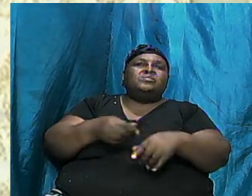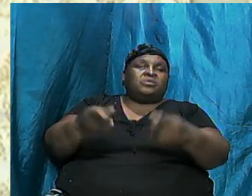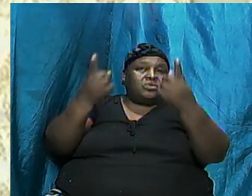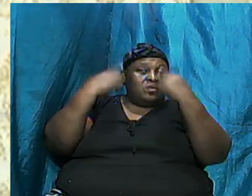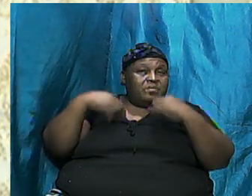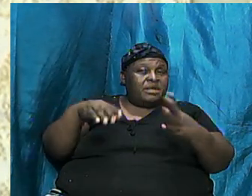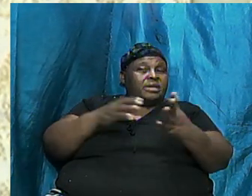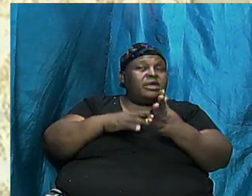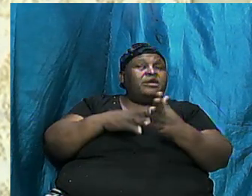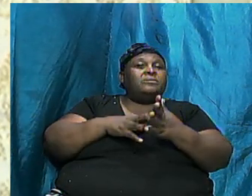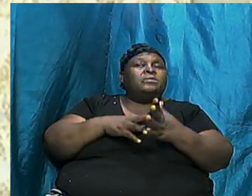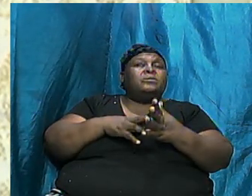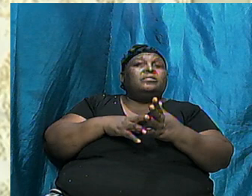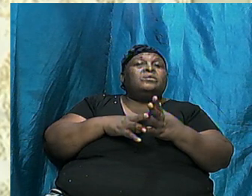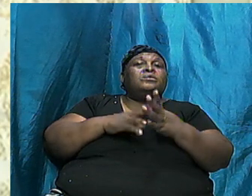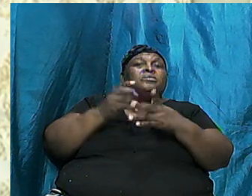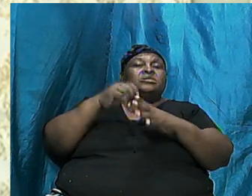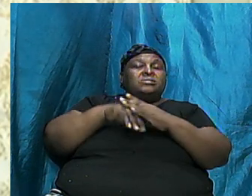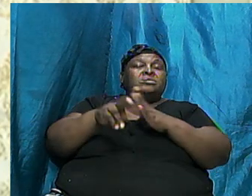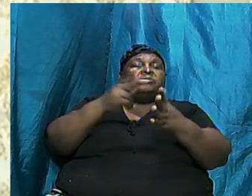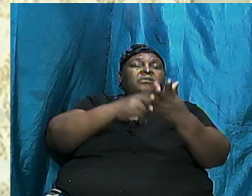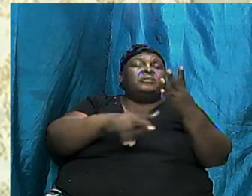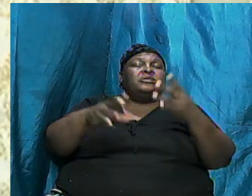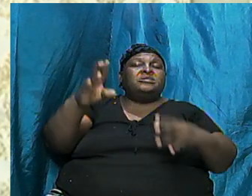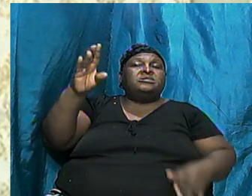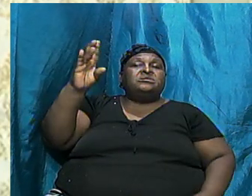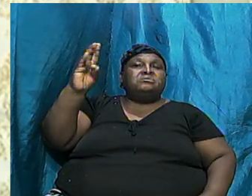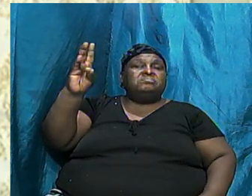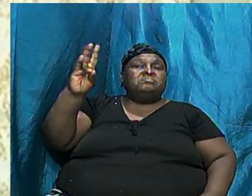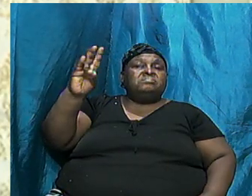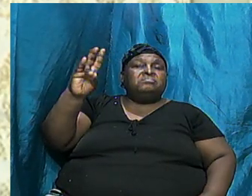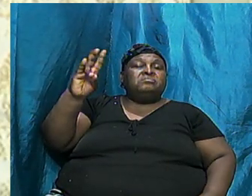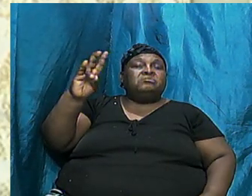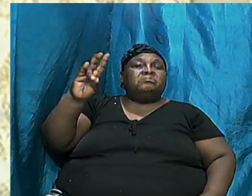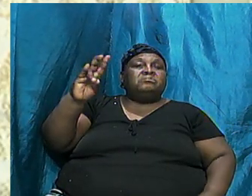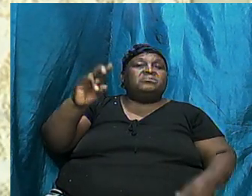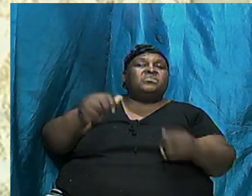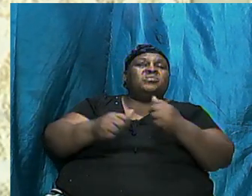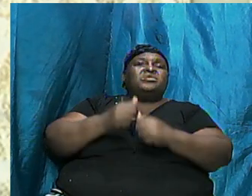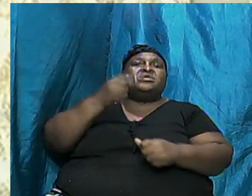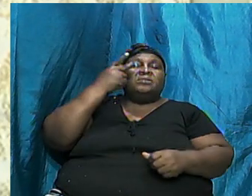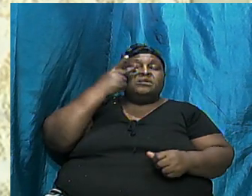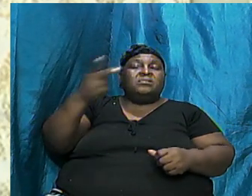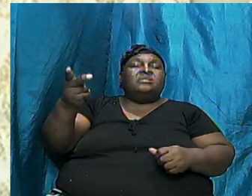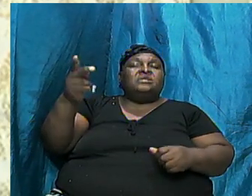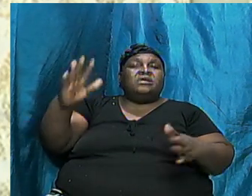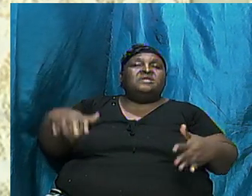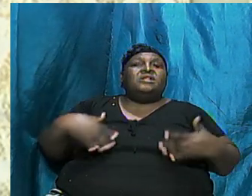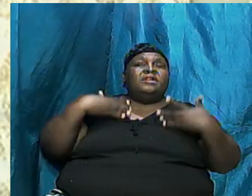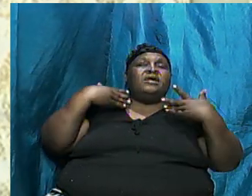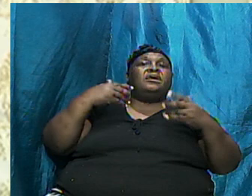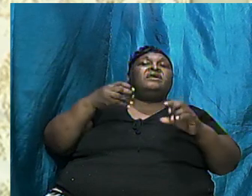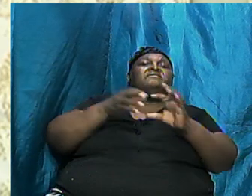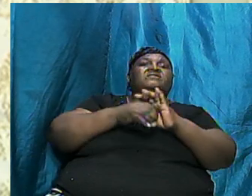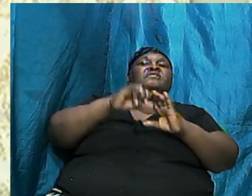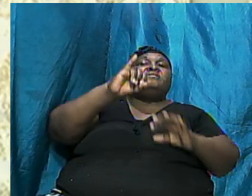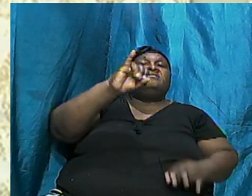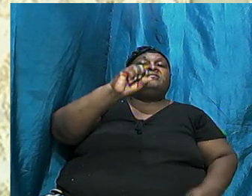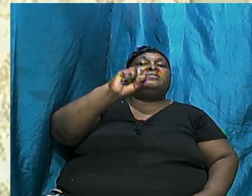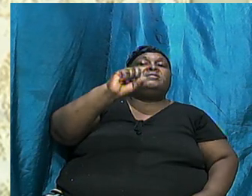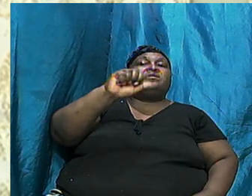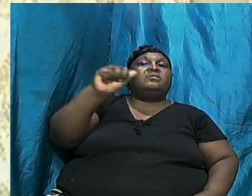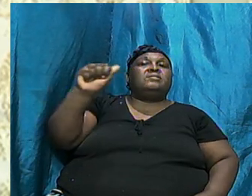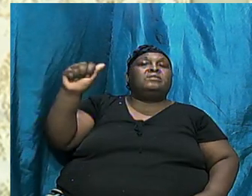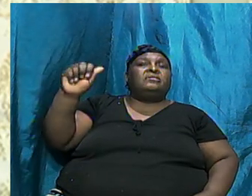Into Division The Seventh Division Which Is Looking At The Life Of Isaac But It Important